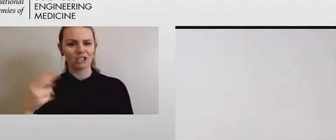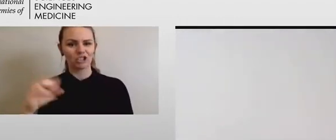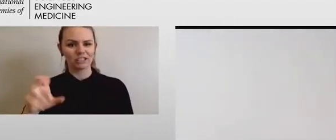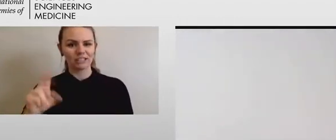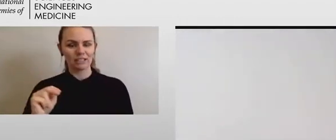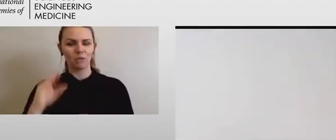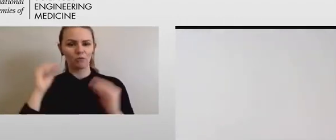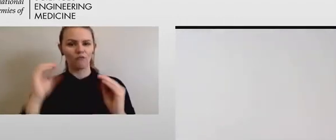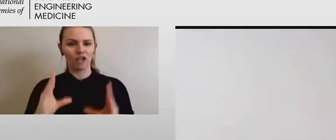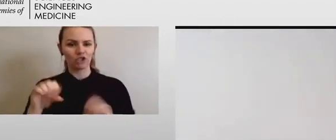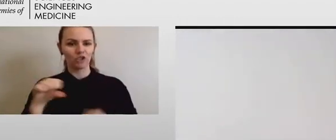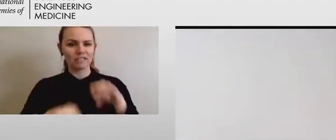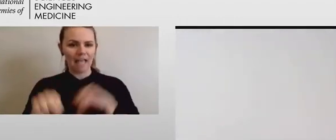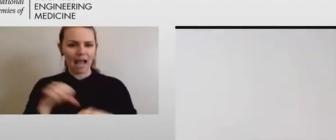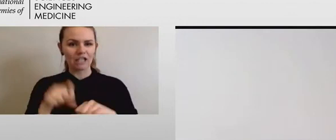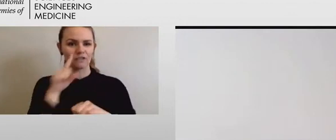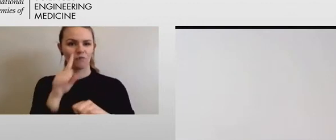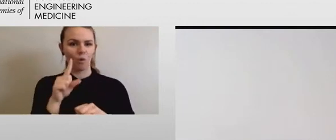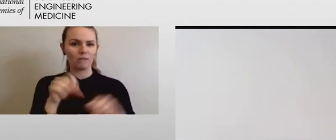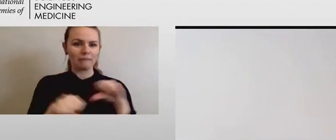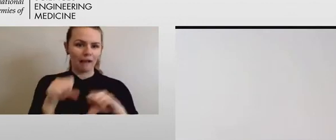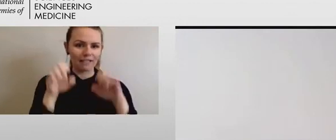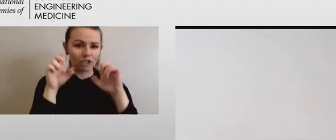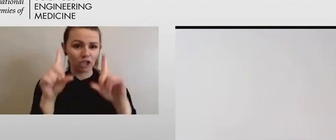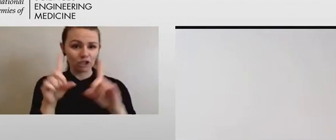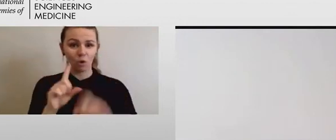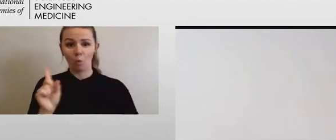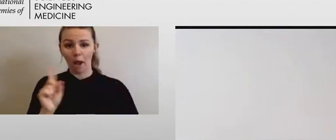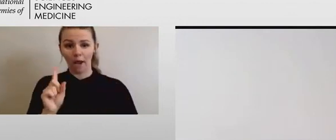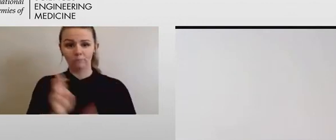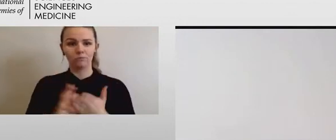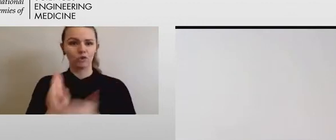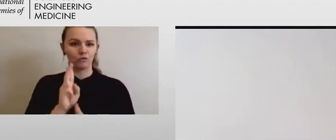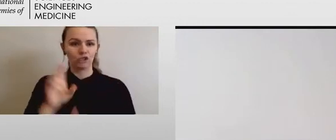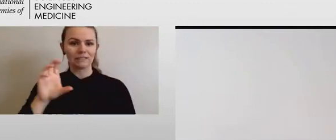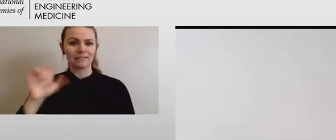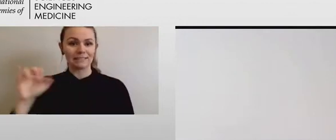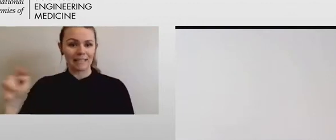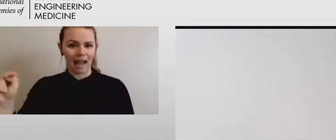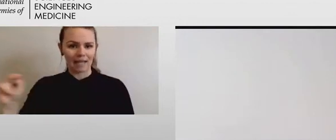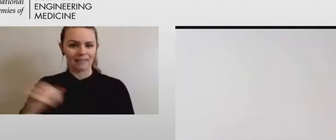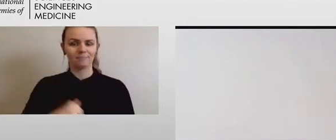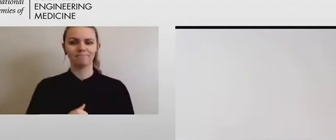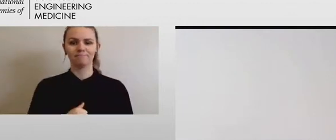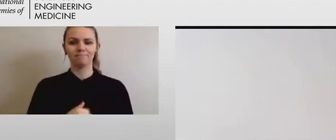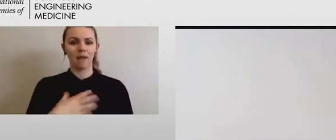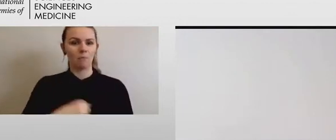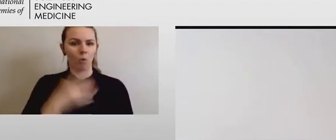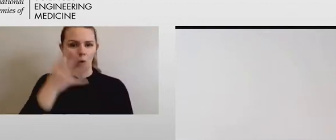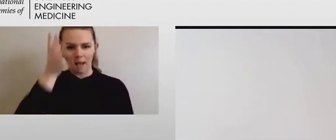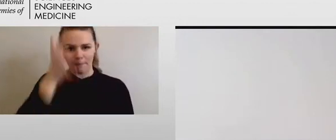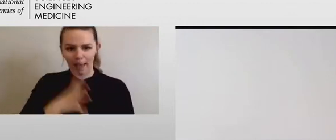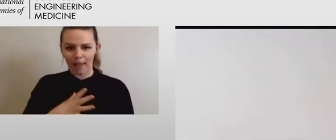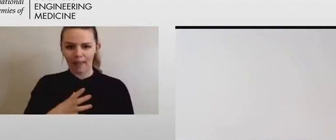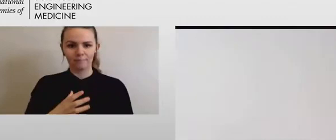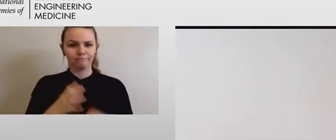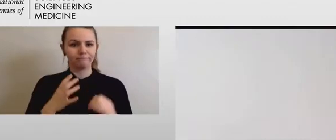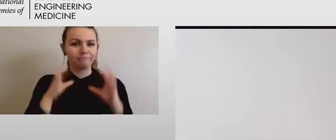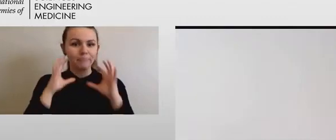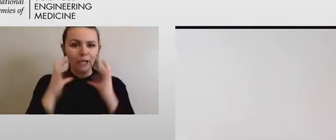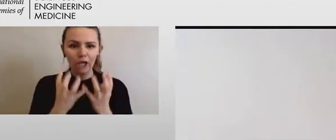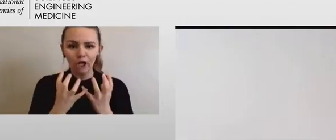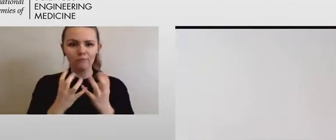University of Cincinnati. White male, no hair, beard, glasses, and a big smile.